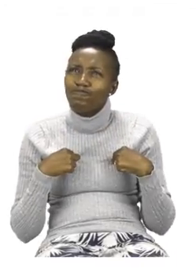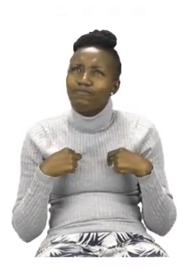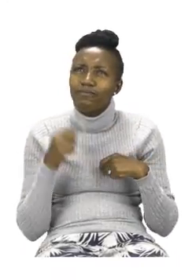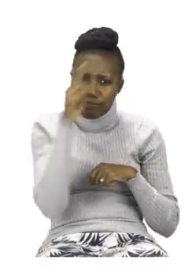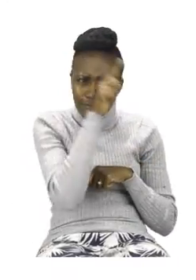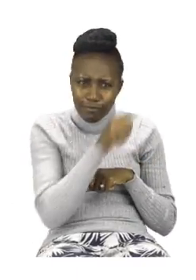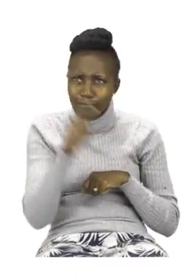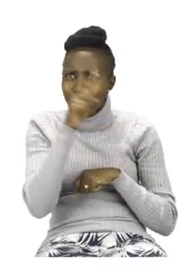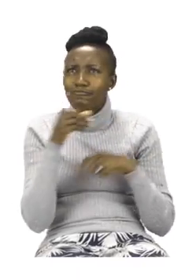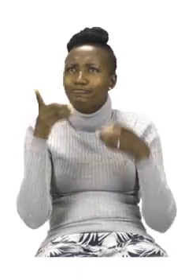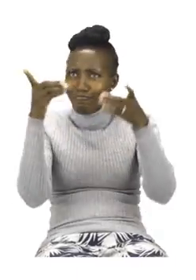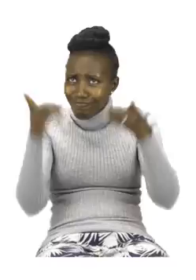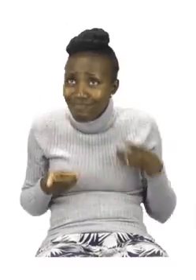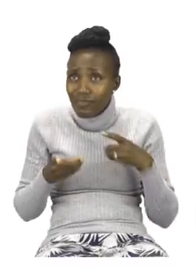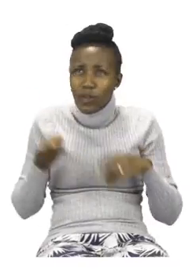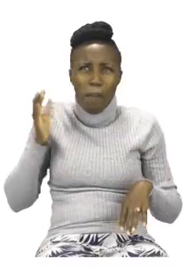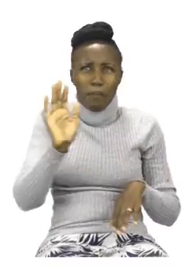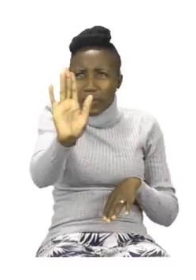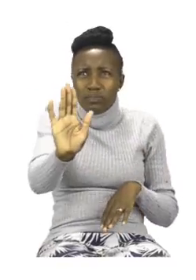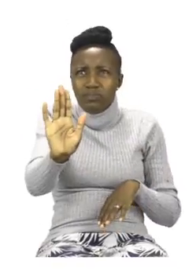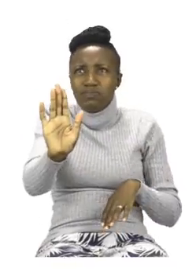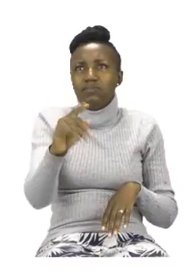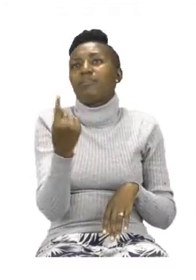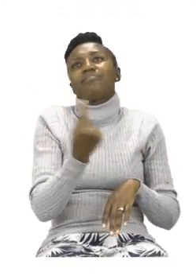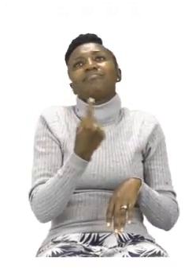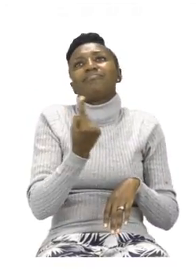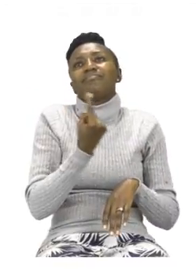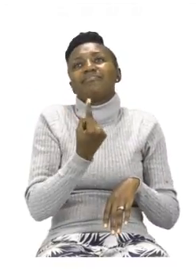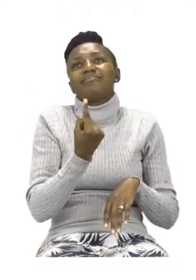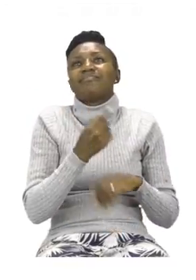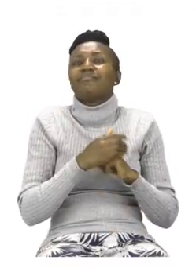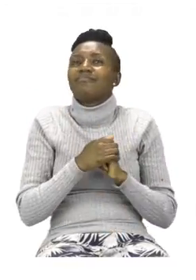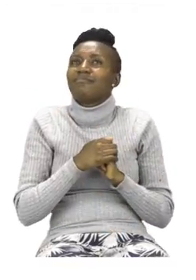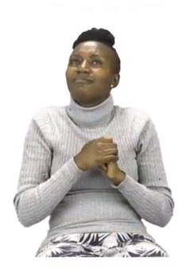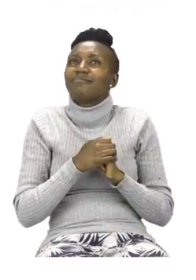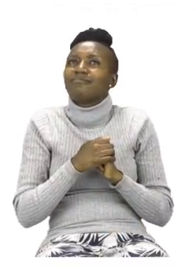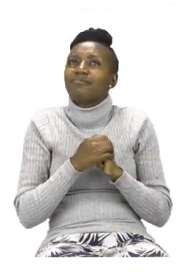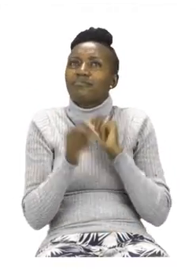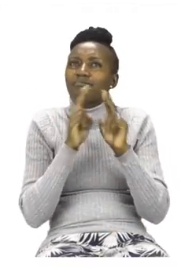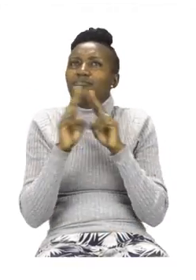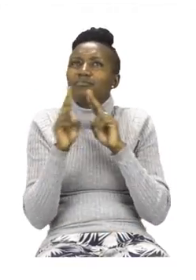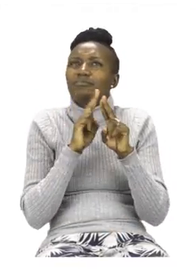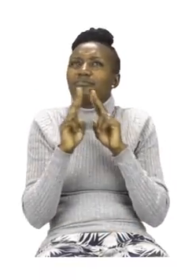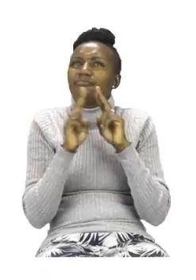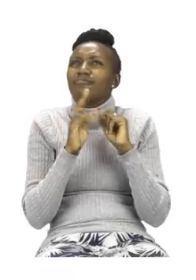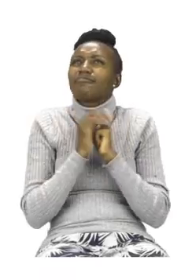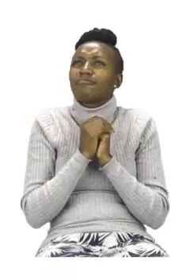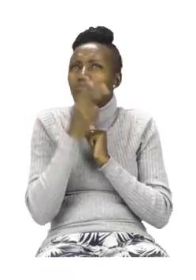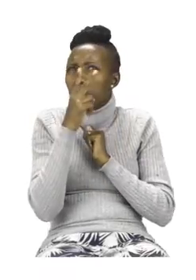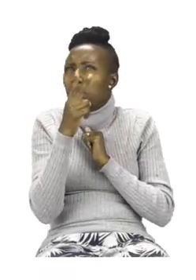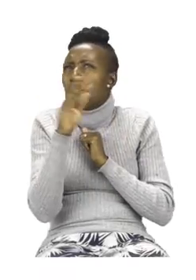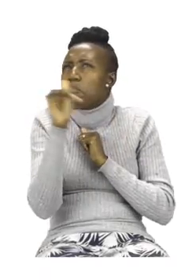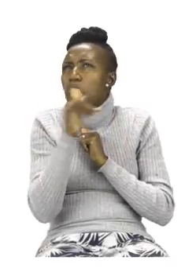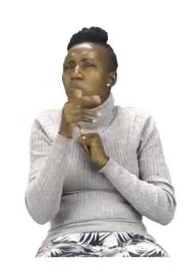objects in the classroom. So let's discuss each one and see whether